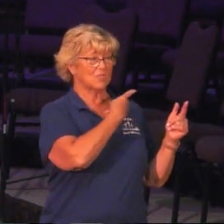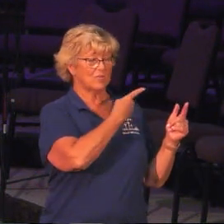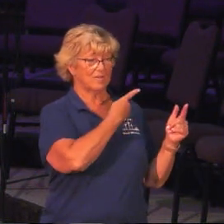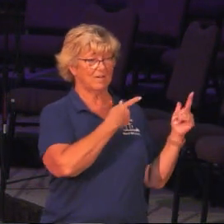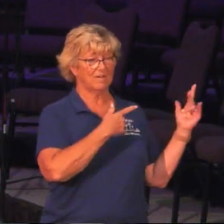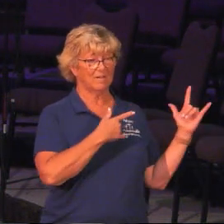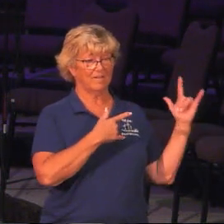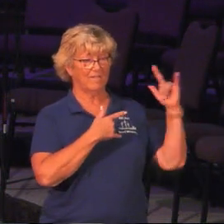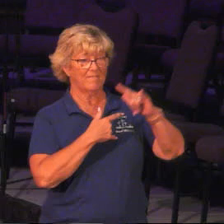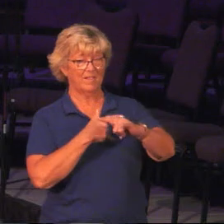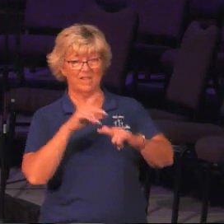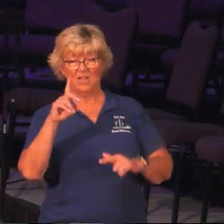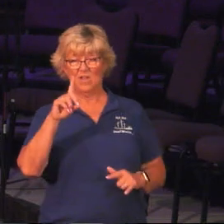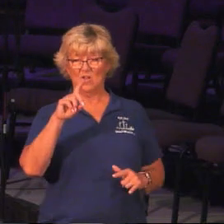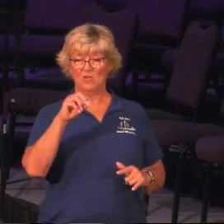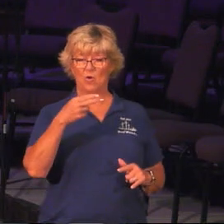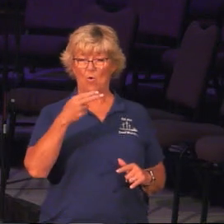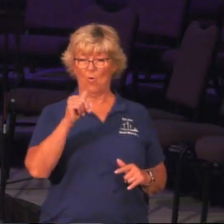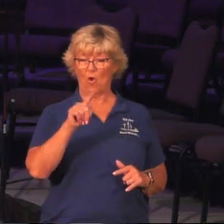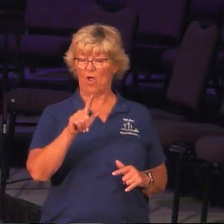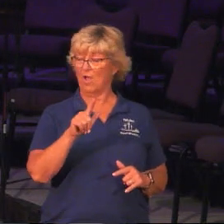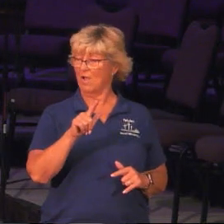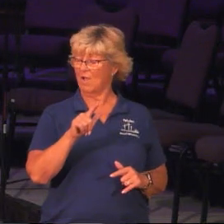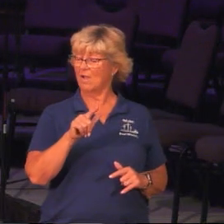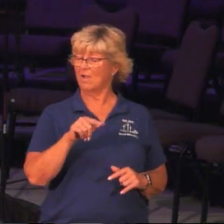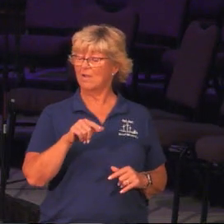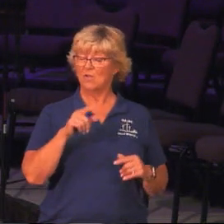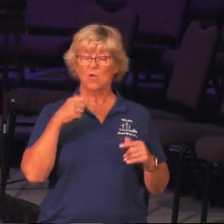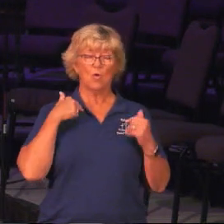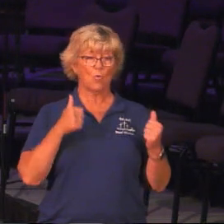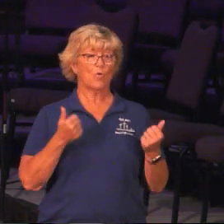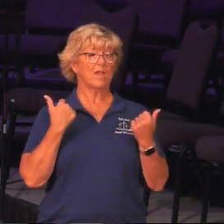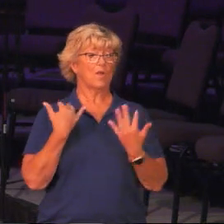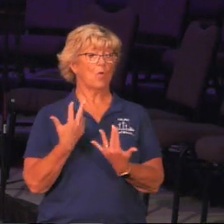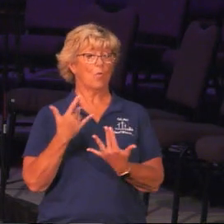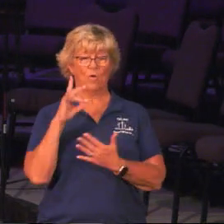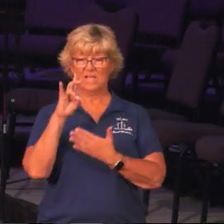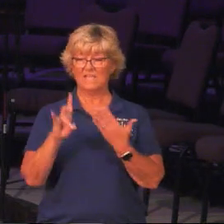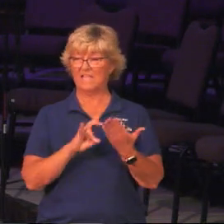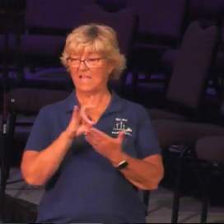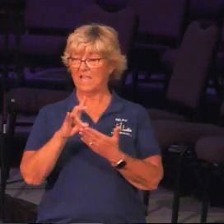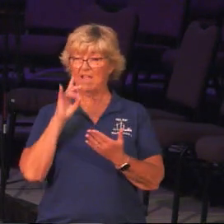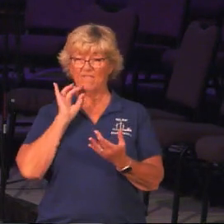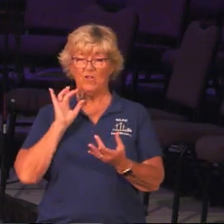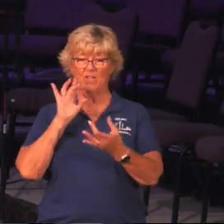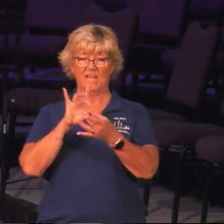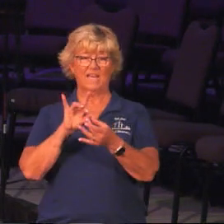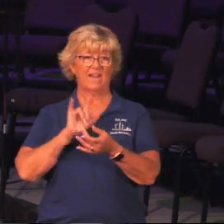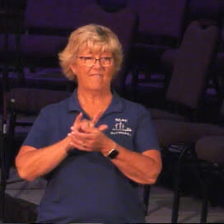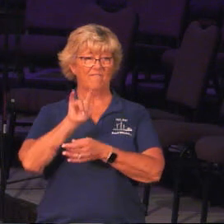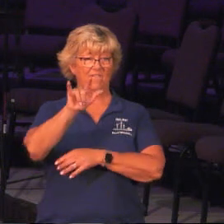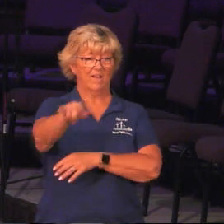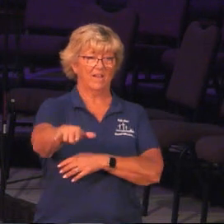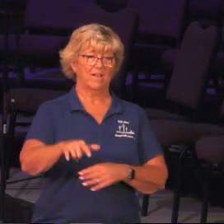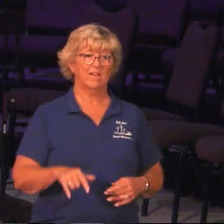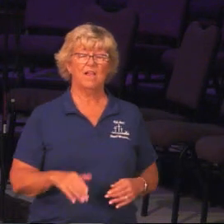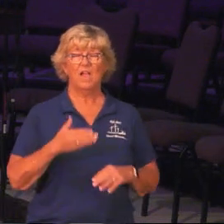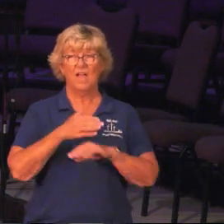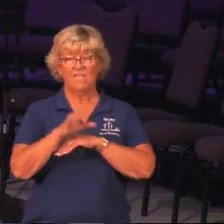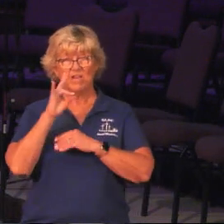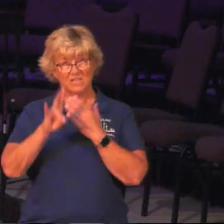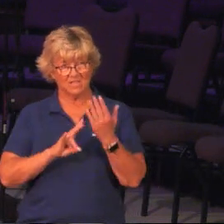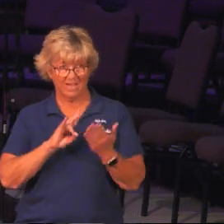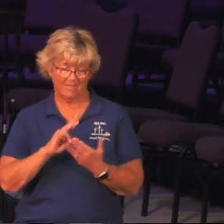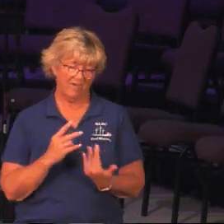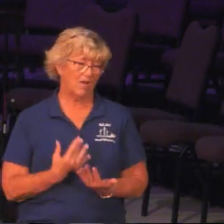Doha. But they flew us back to Doha so that we could wait seven hours for our connecting flight. So after a grueling seven-hour